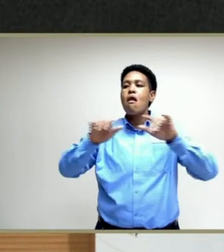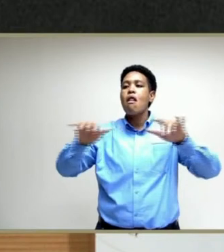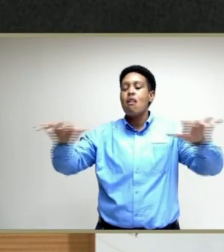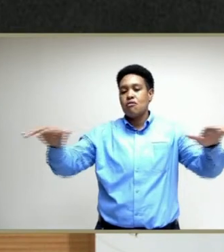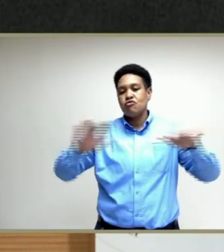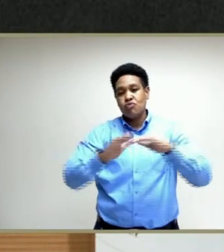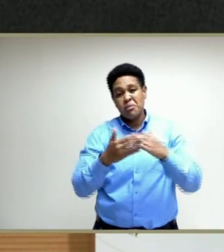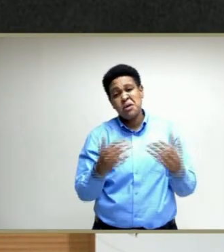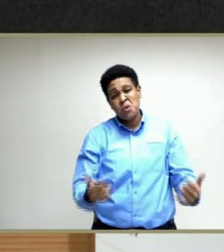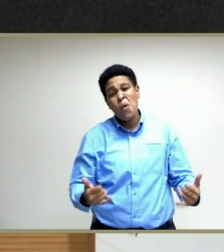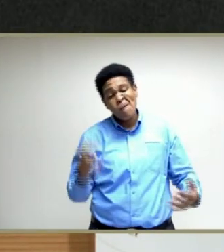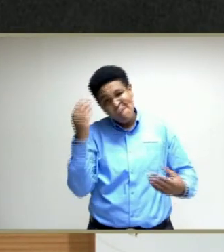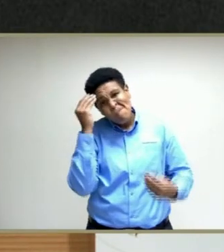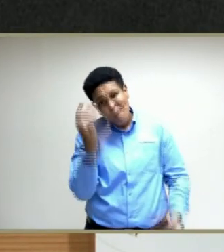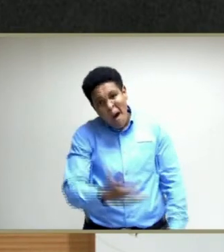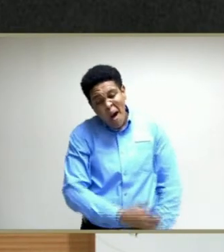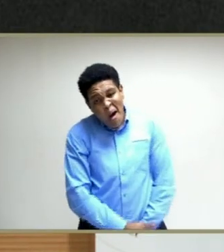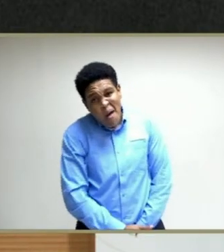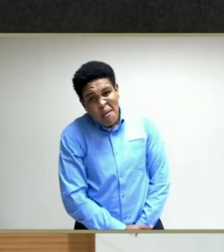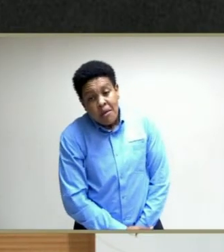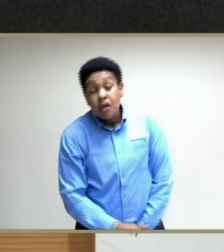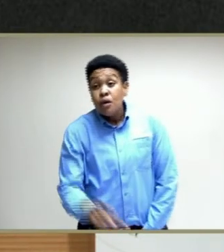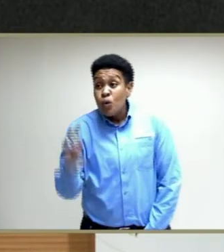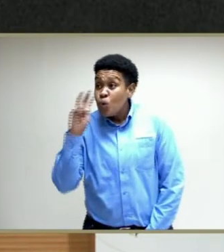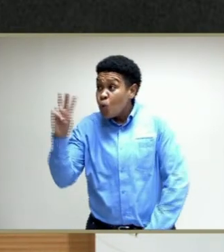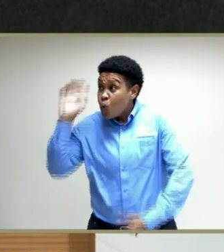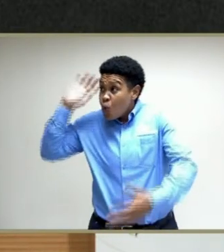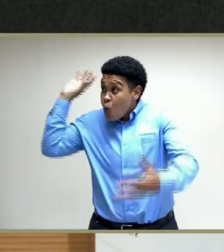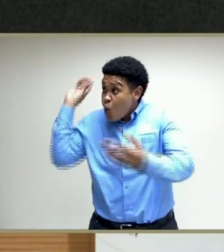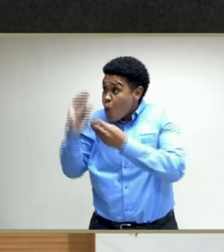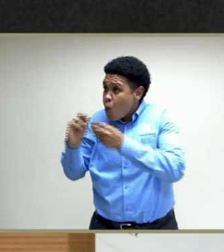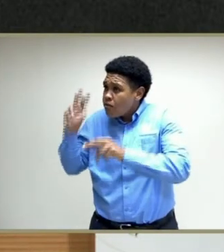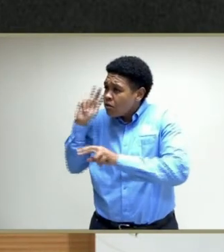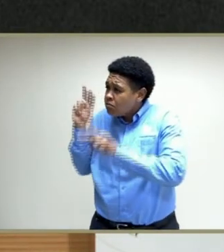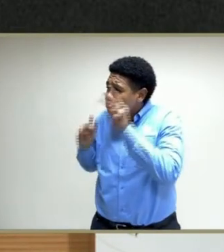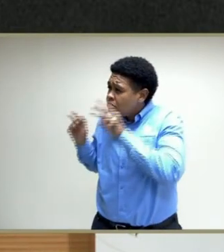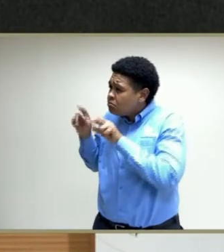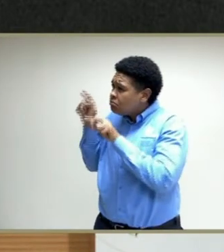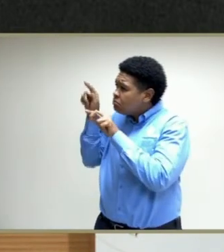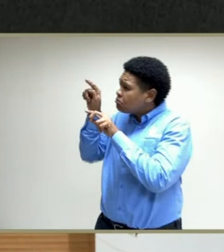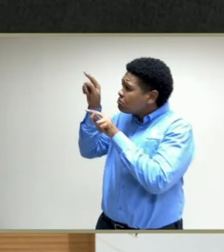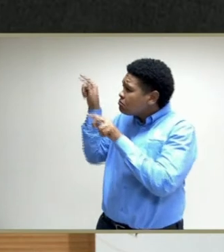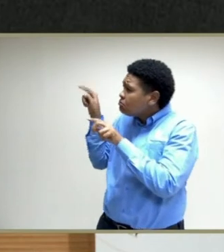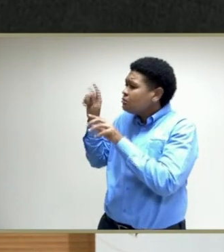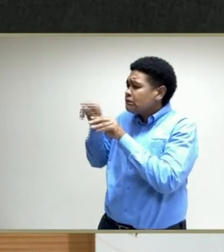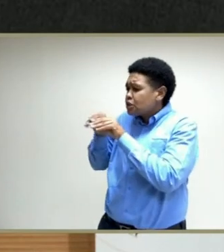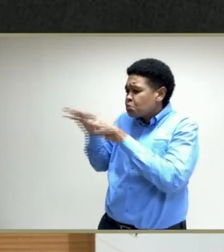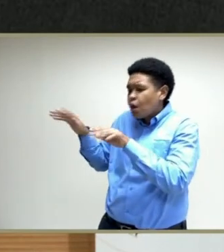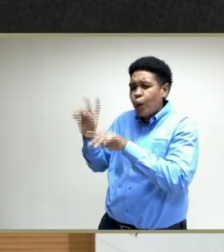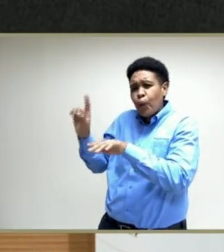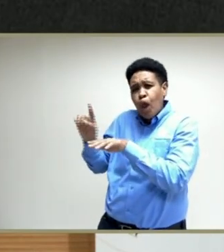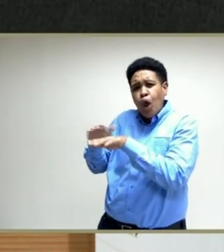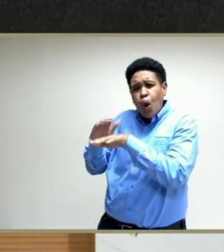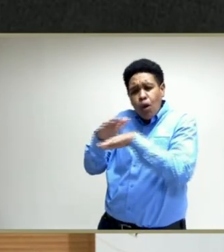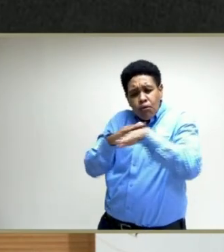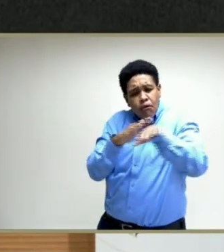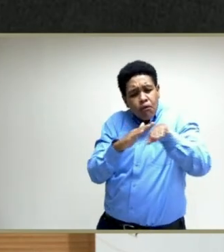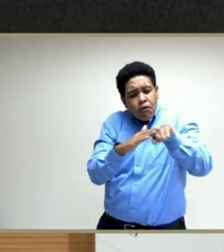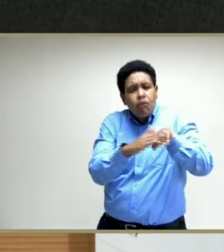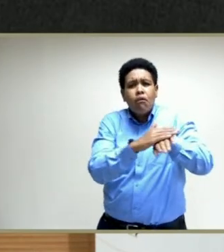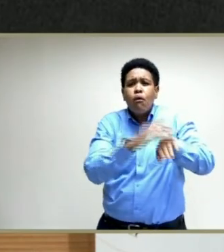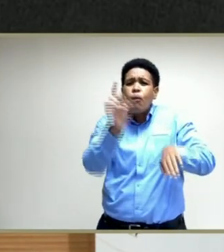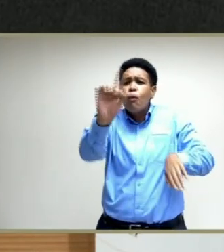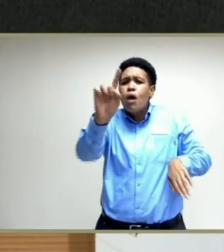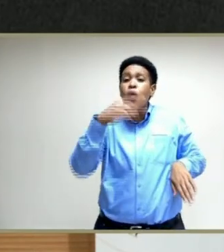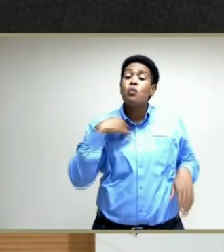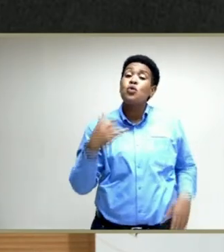Next slide. Just to look at our overall indicators in terms of geographical spread, we are now in a situation